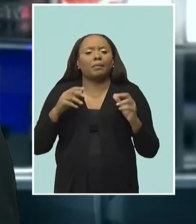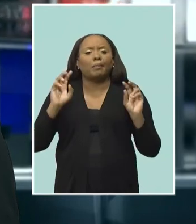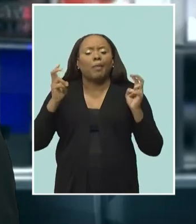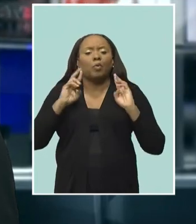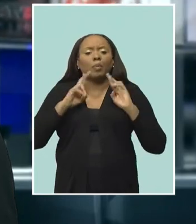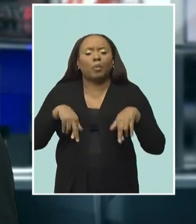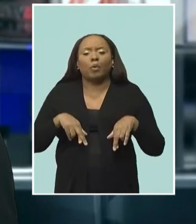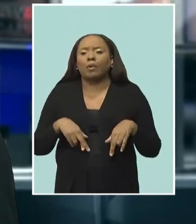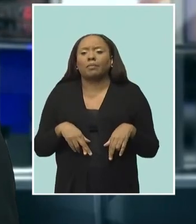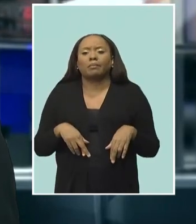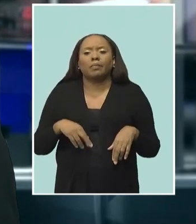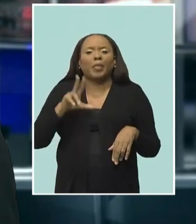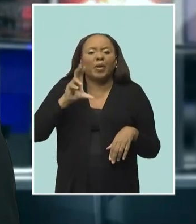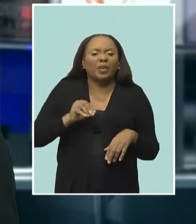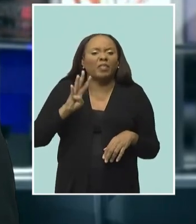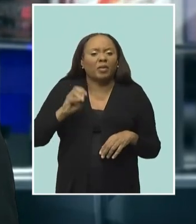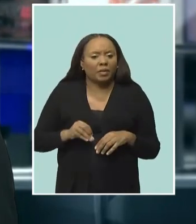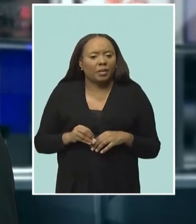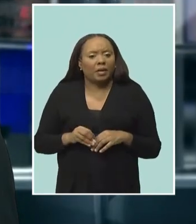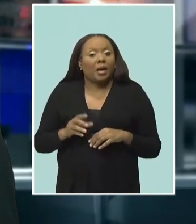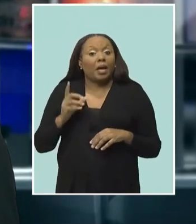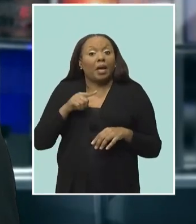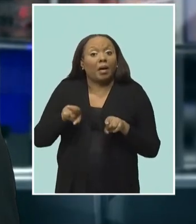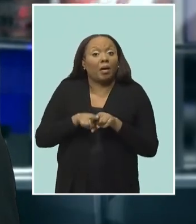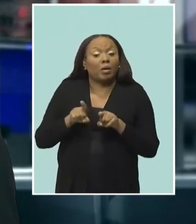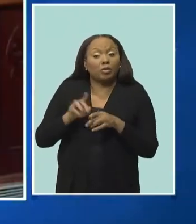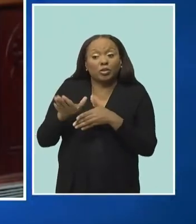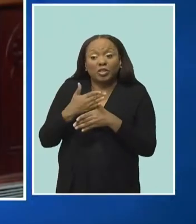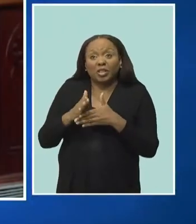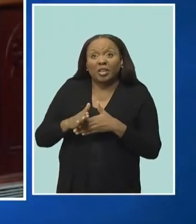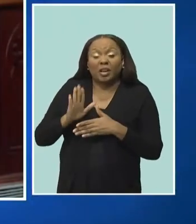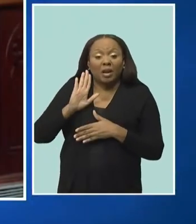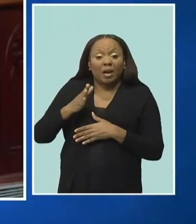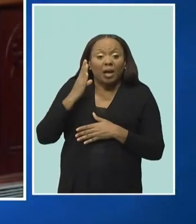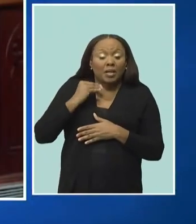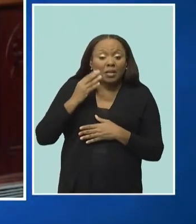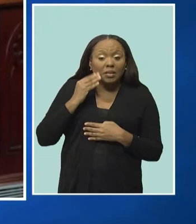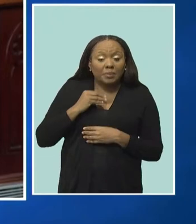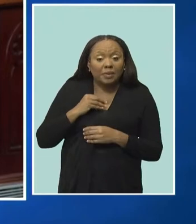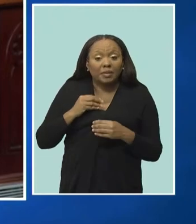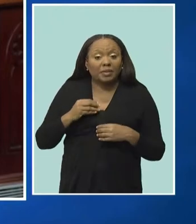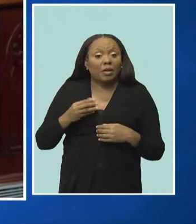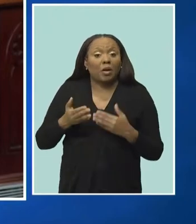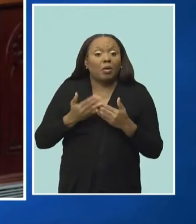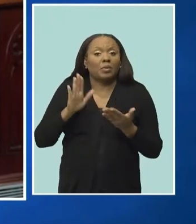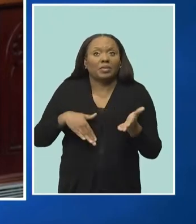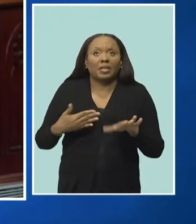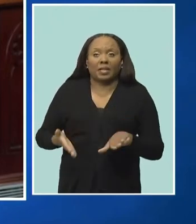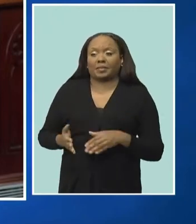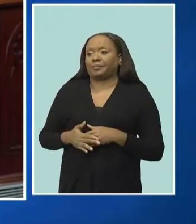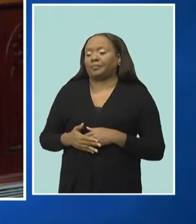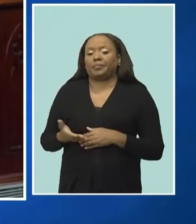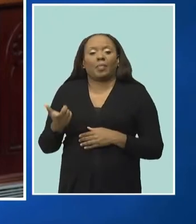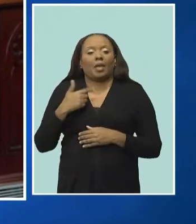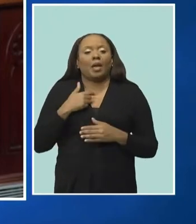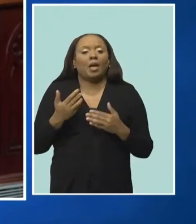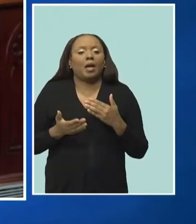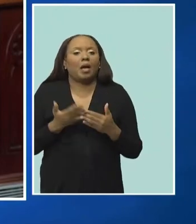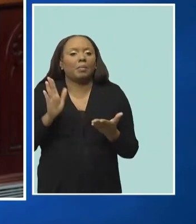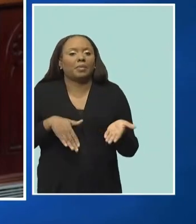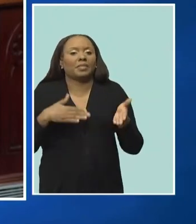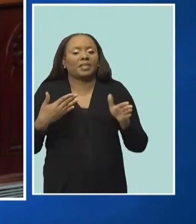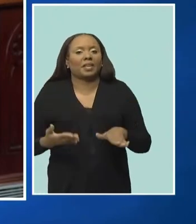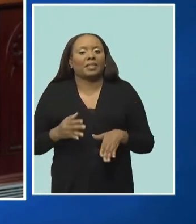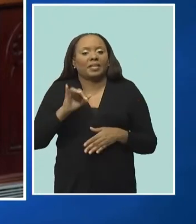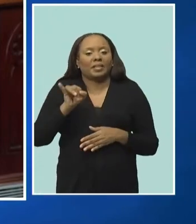near-death encounter with a reckless PSV driver. I almost lost my life in Jackson. Coming down from the hill by town,